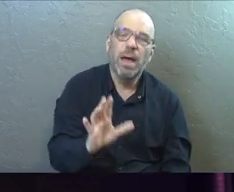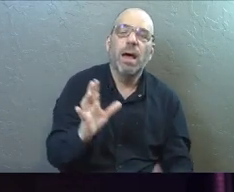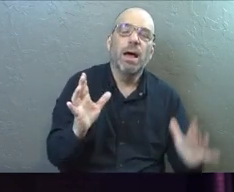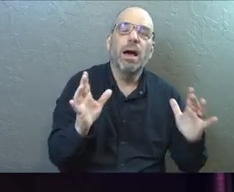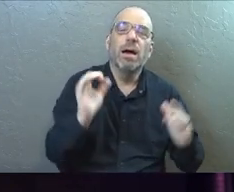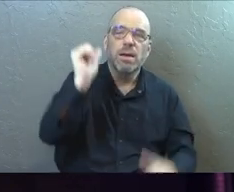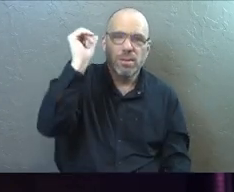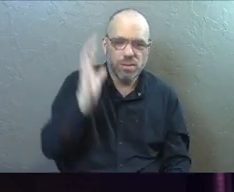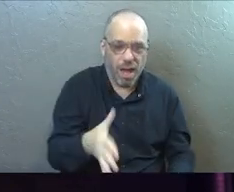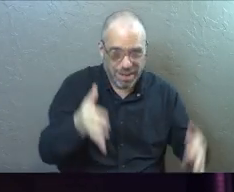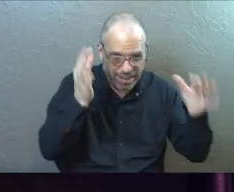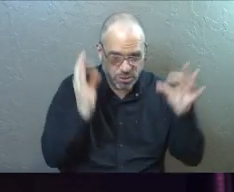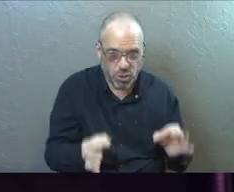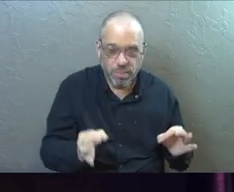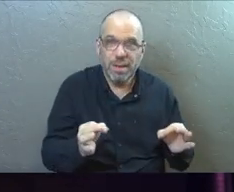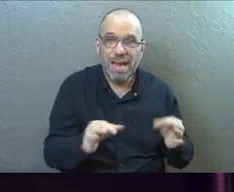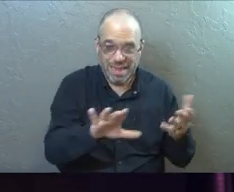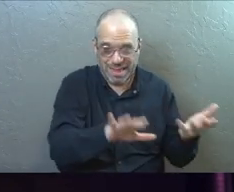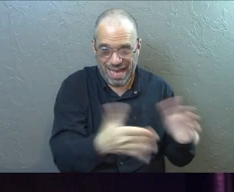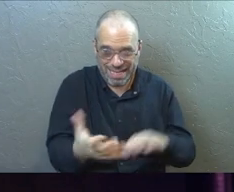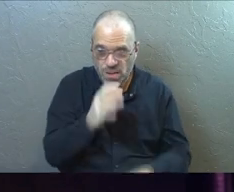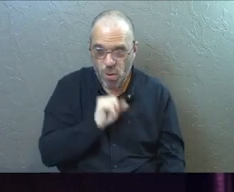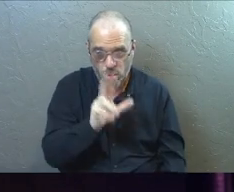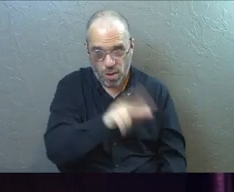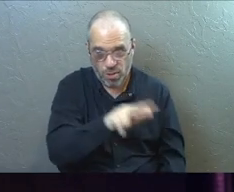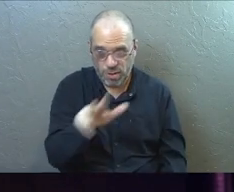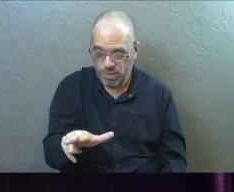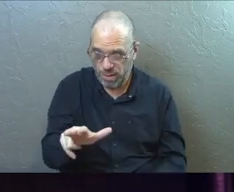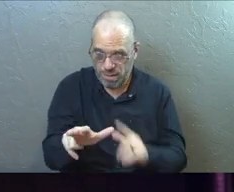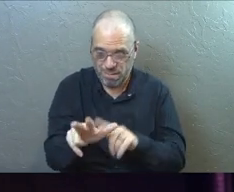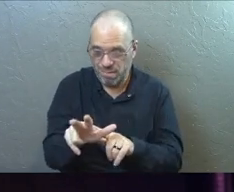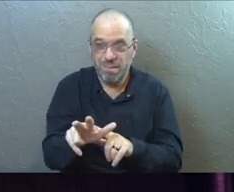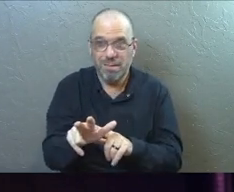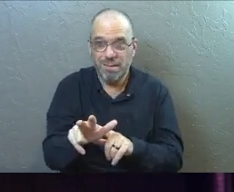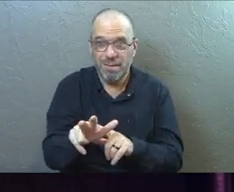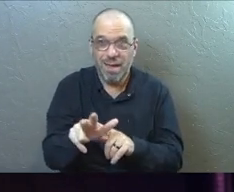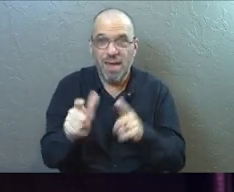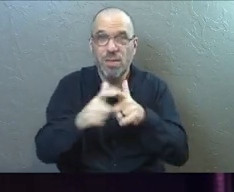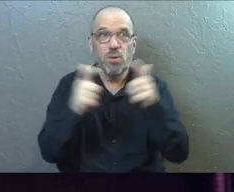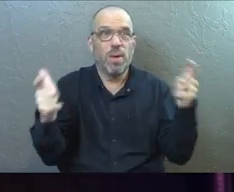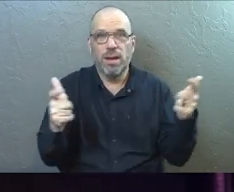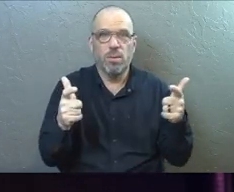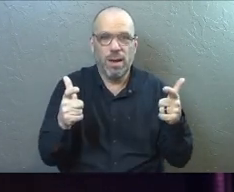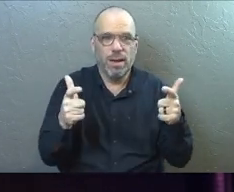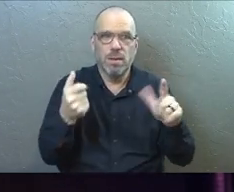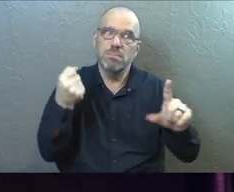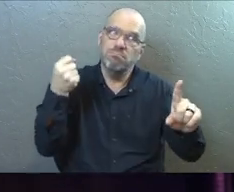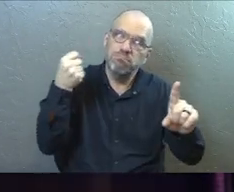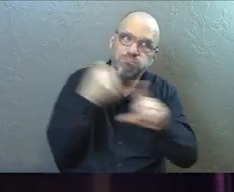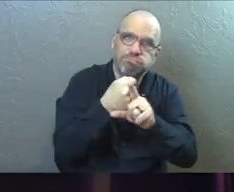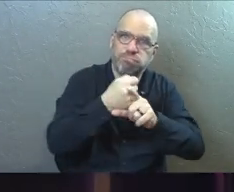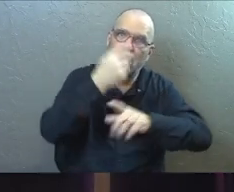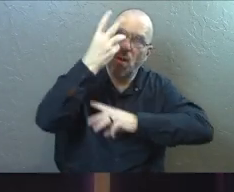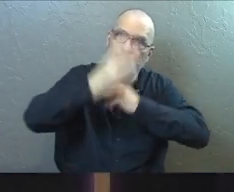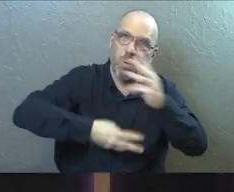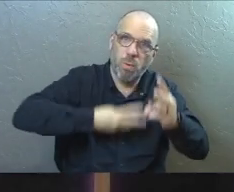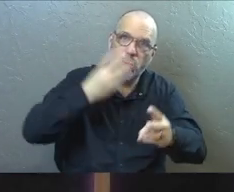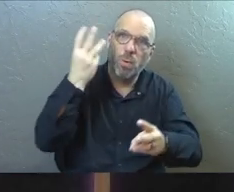was because God determined that a death at 33 years old was the greatest way to impact the world.